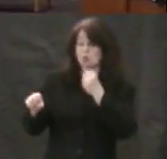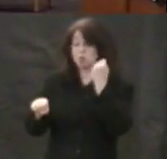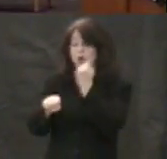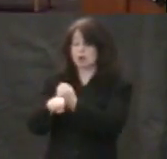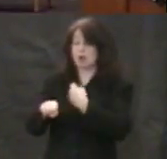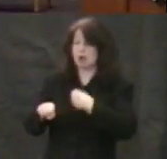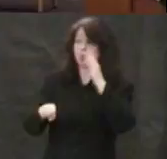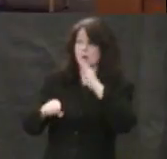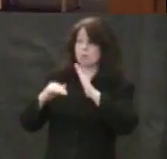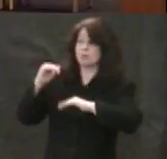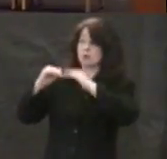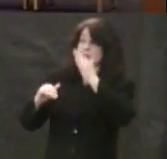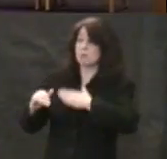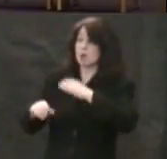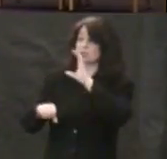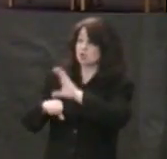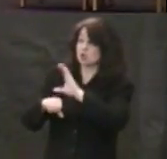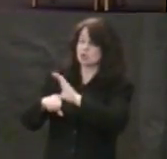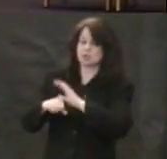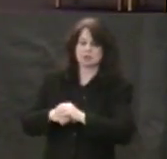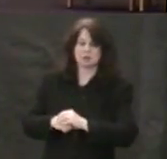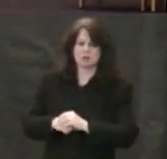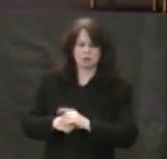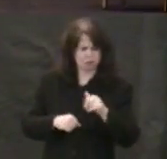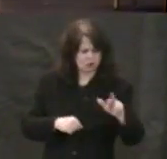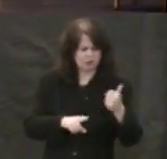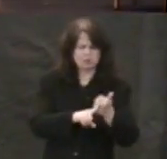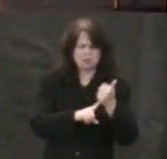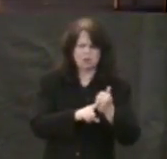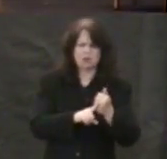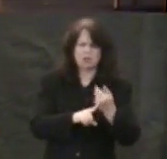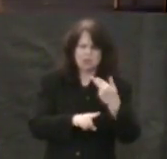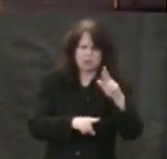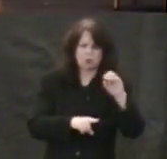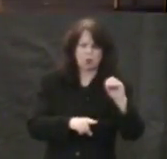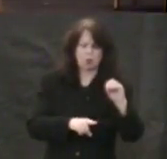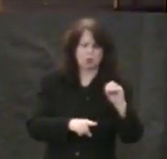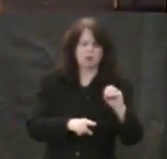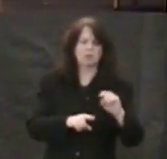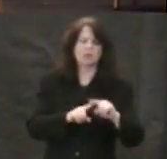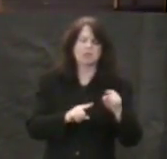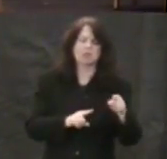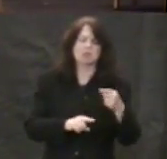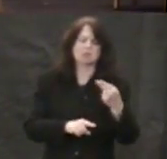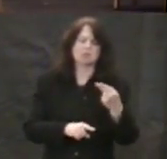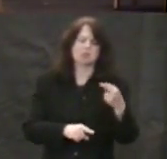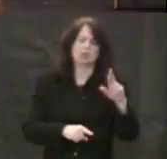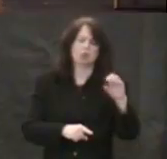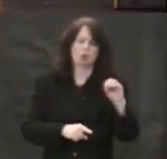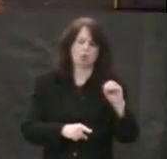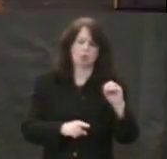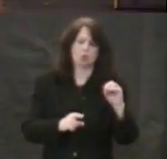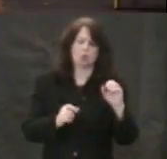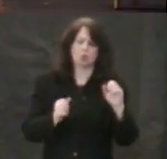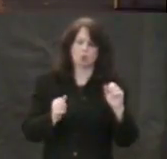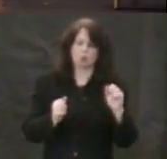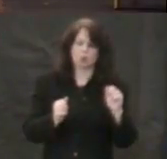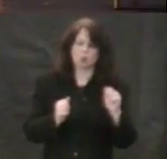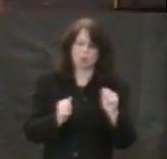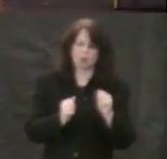Peter is a hero. But he is a hero with clay